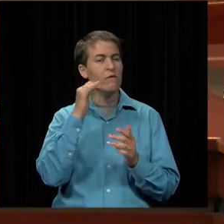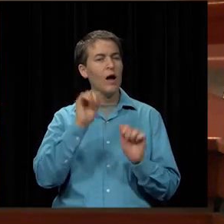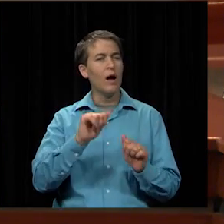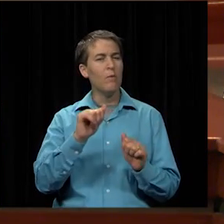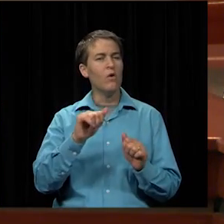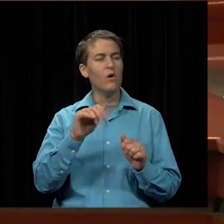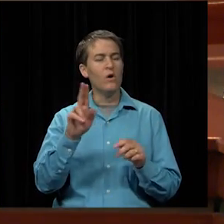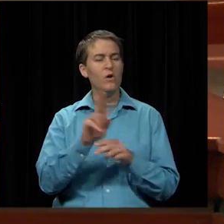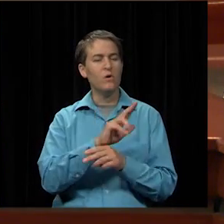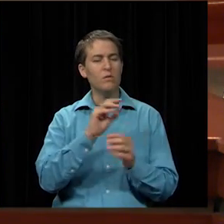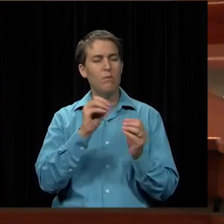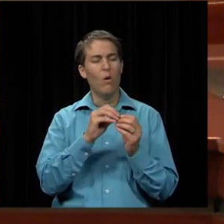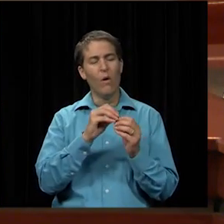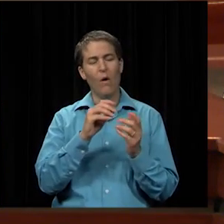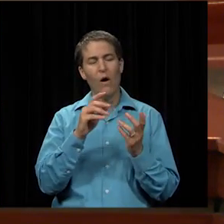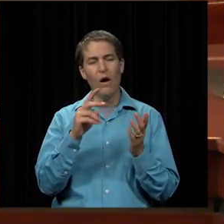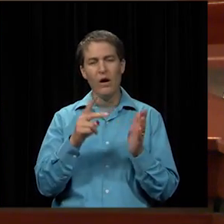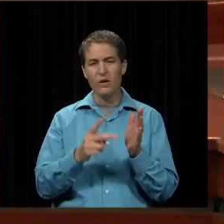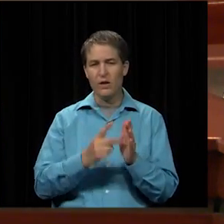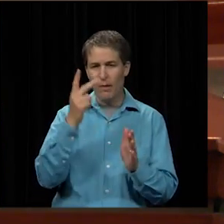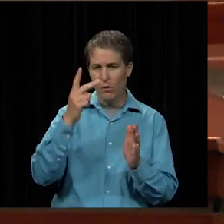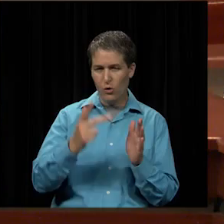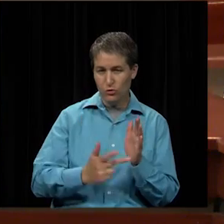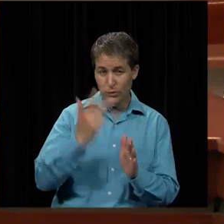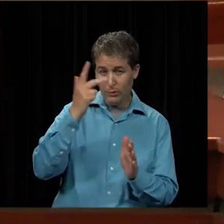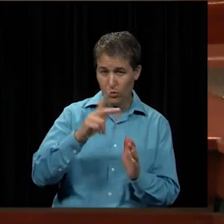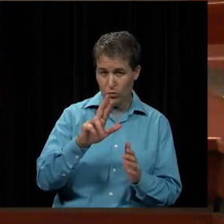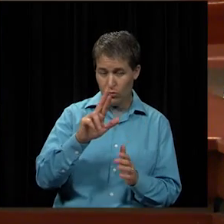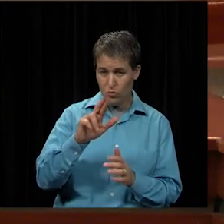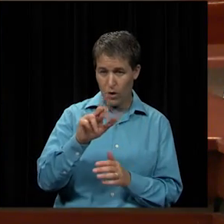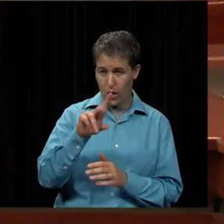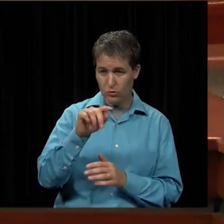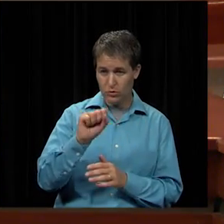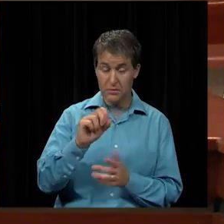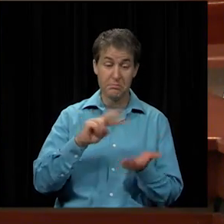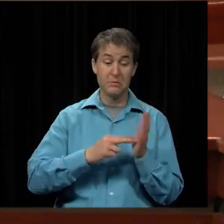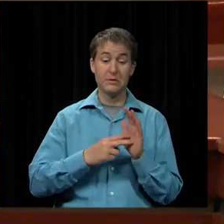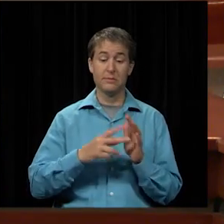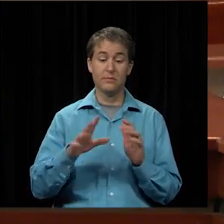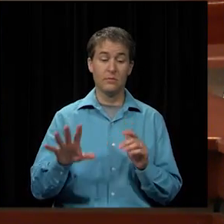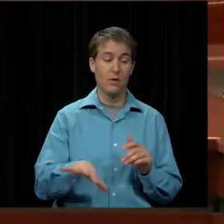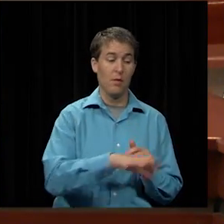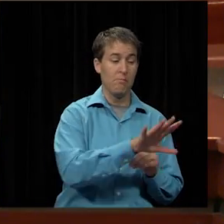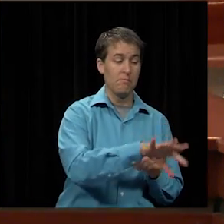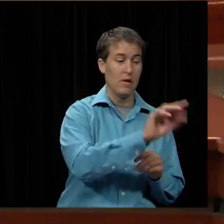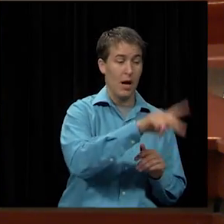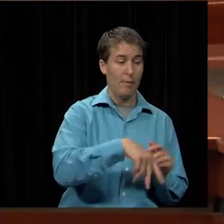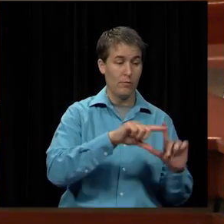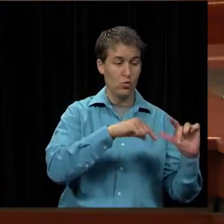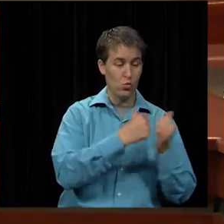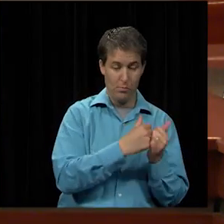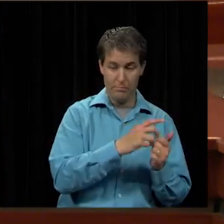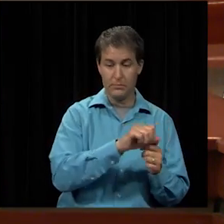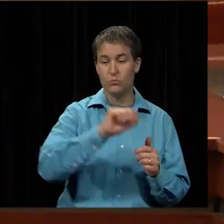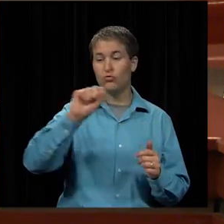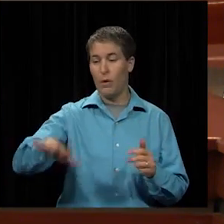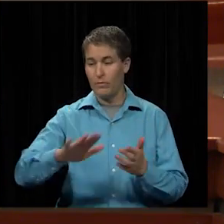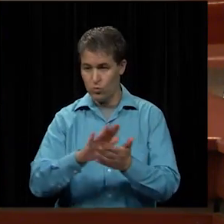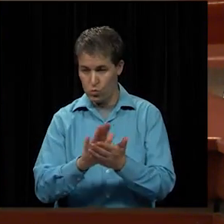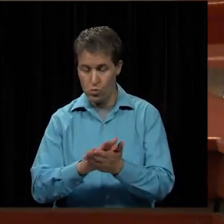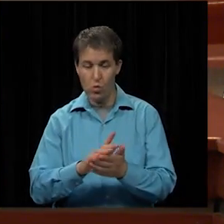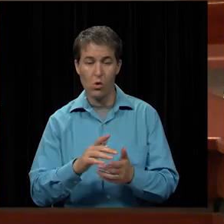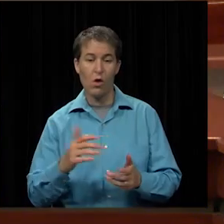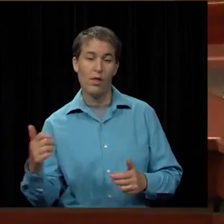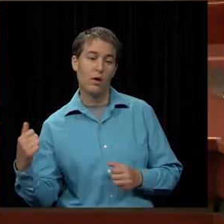to run more double and even triple routes meaning we would pick up a group and get them dumped off at a school and then go back for more but it